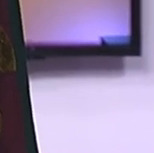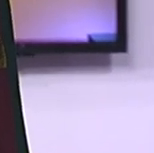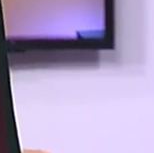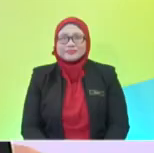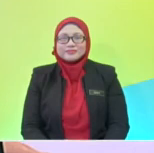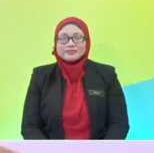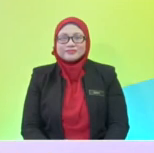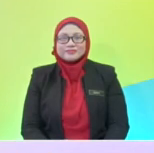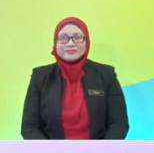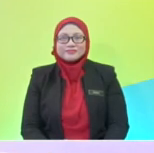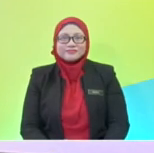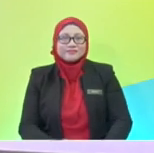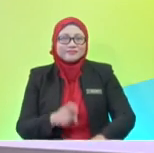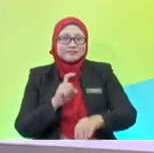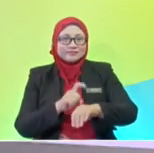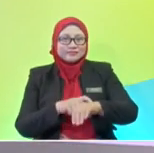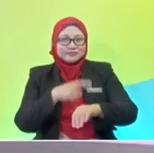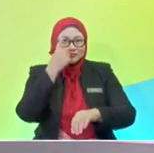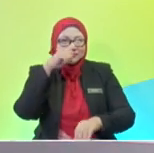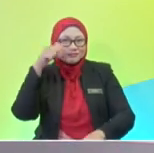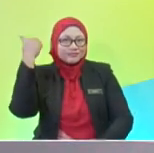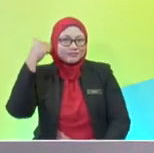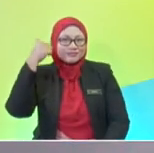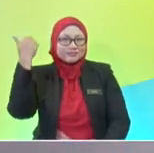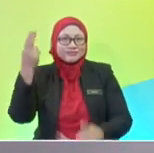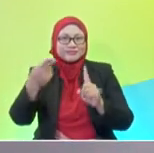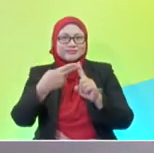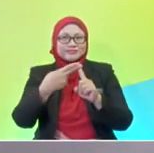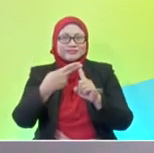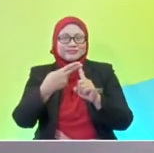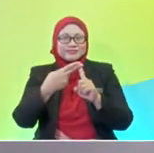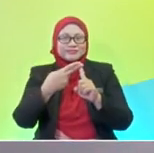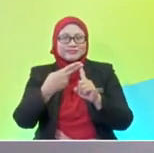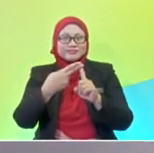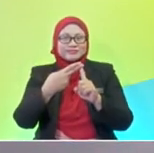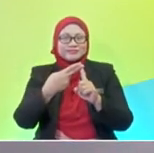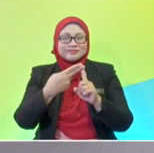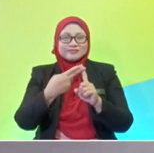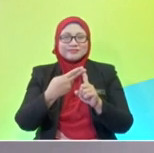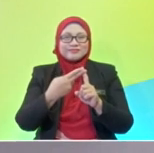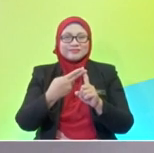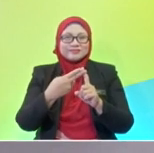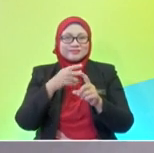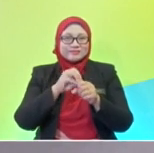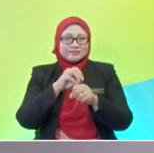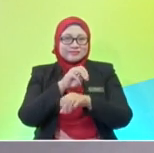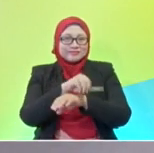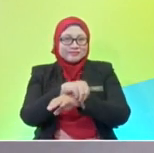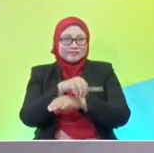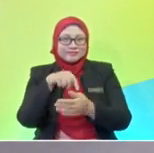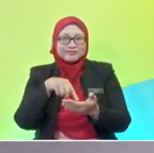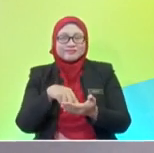And the moment you've all been waiting for The highlight of the night The announcement of the grand